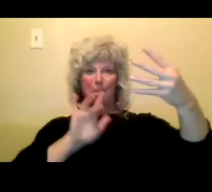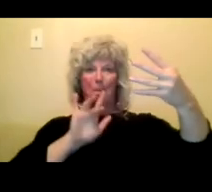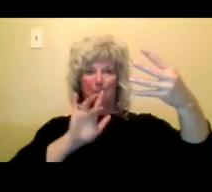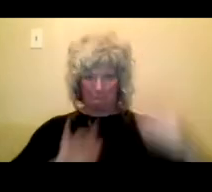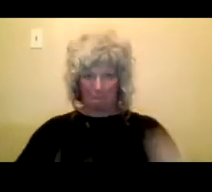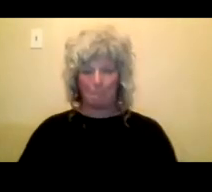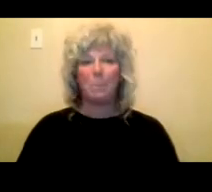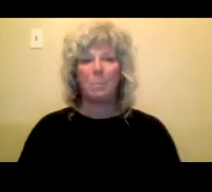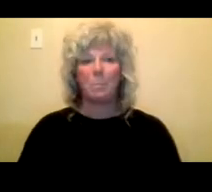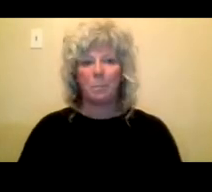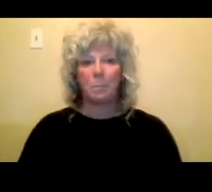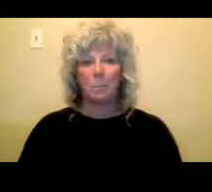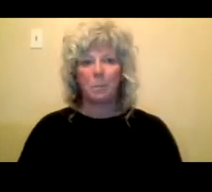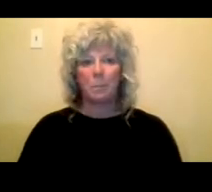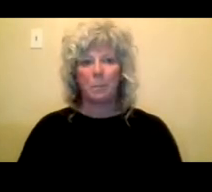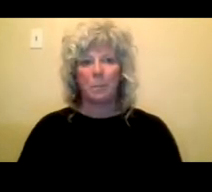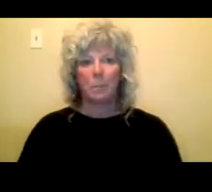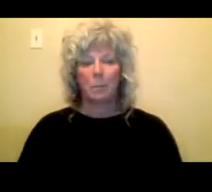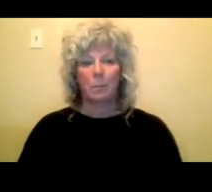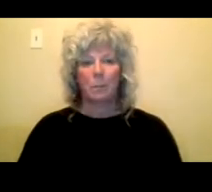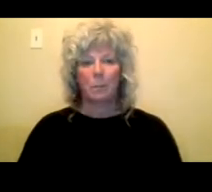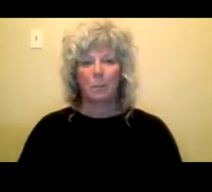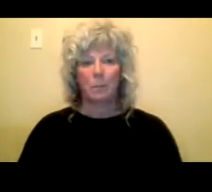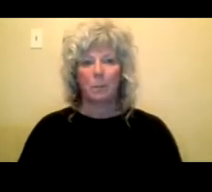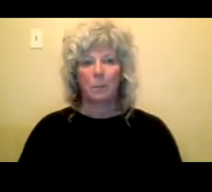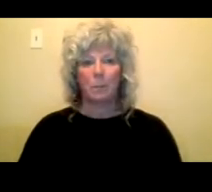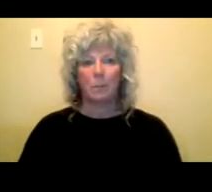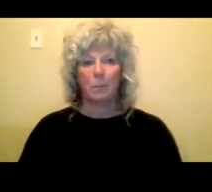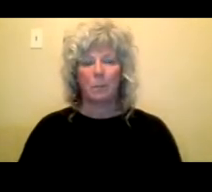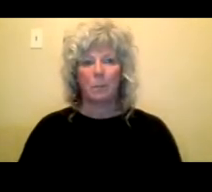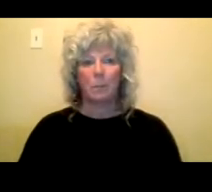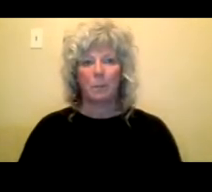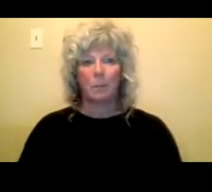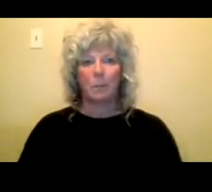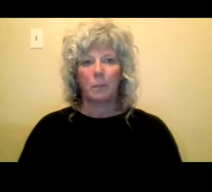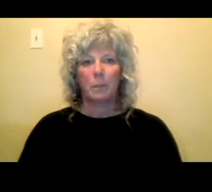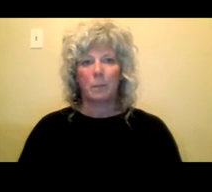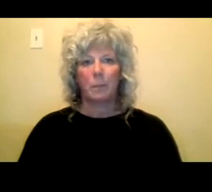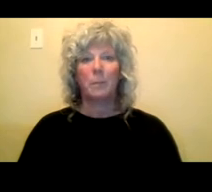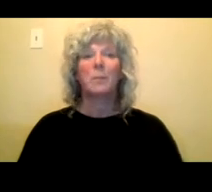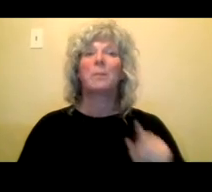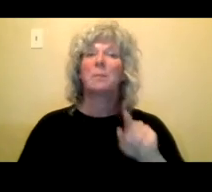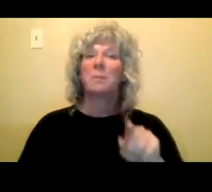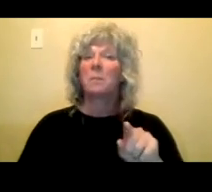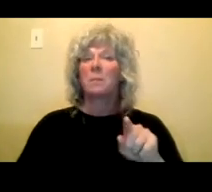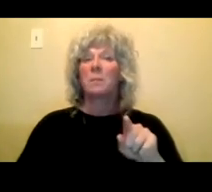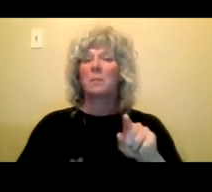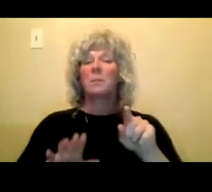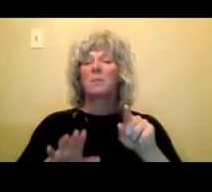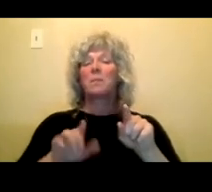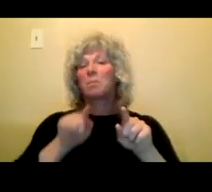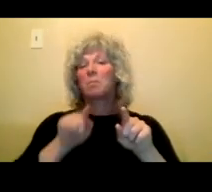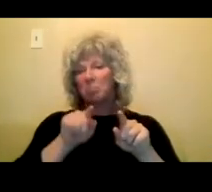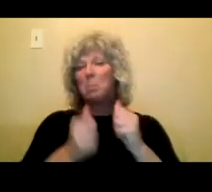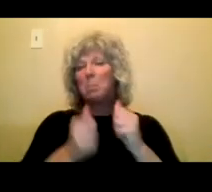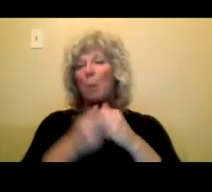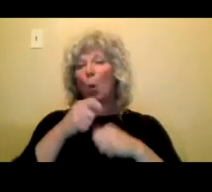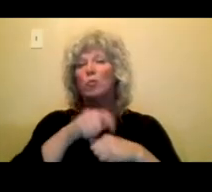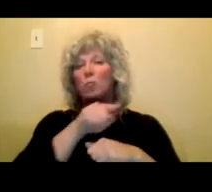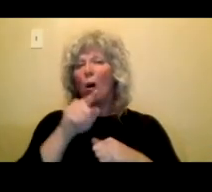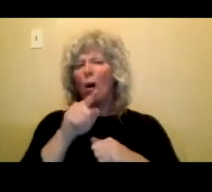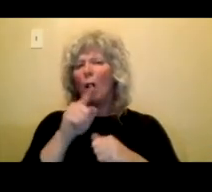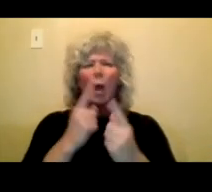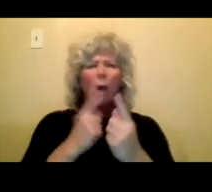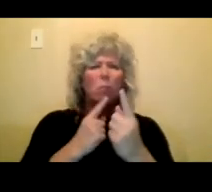And it will show you basically, you know, we ask you, when you come to us for questions, a lot of times we'll direct you